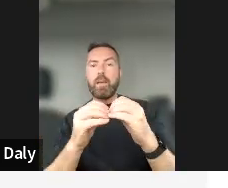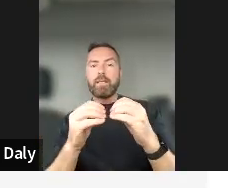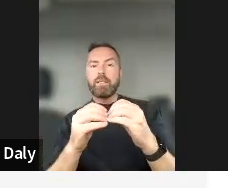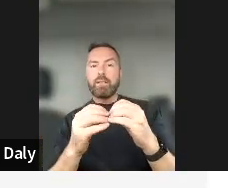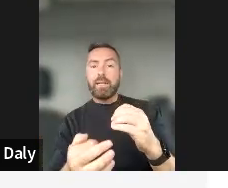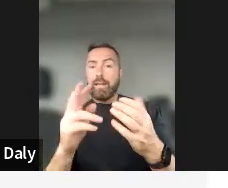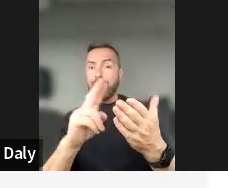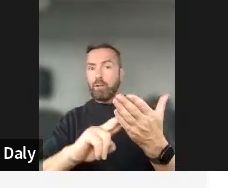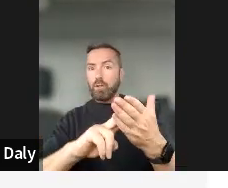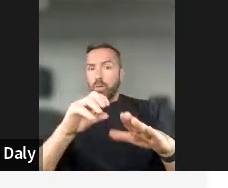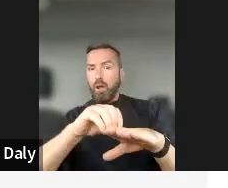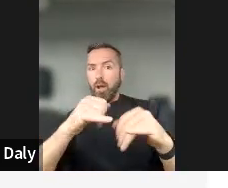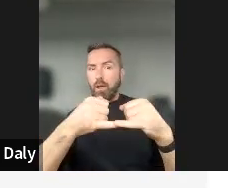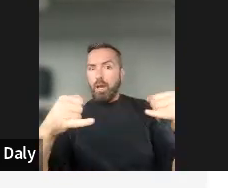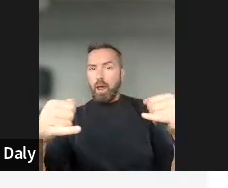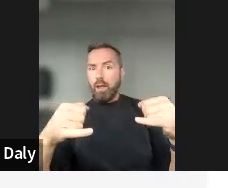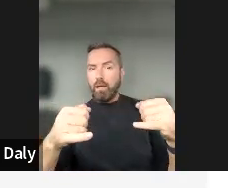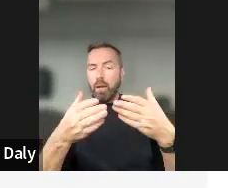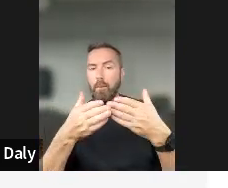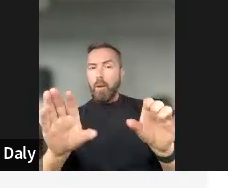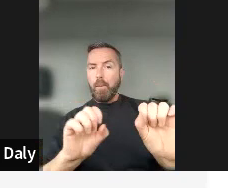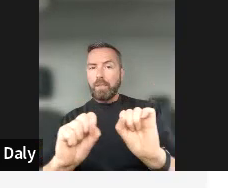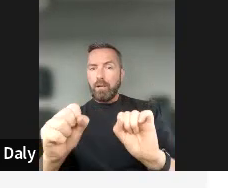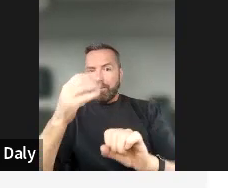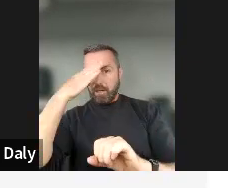use online e-government public services in Ireland.